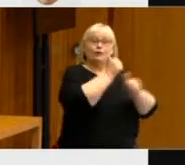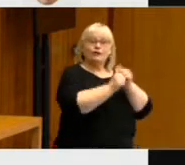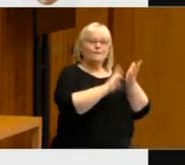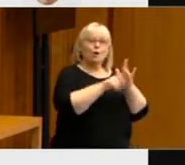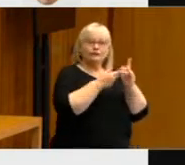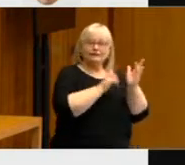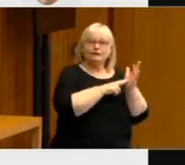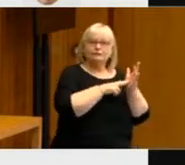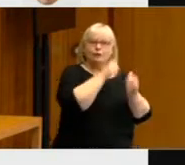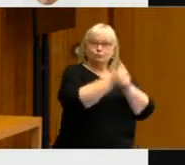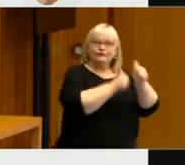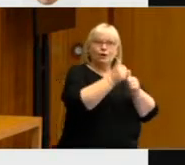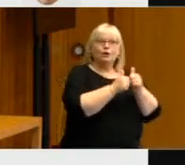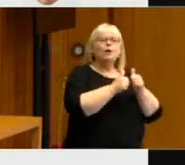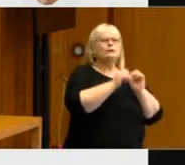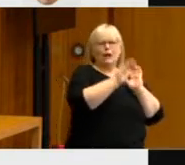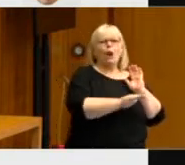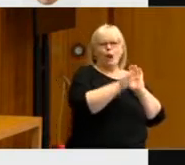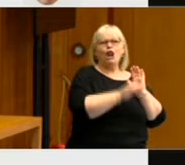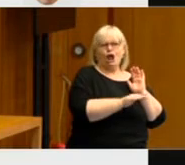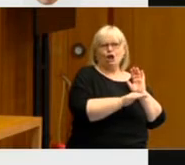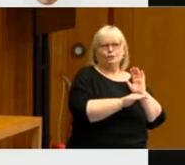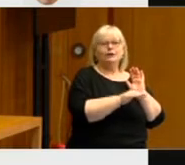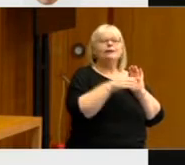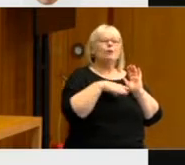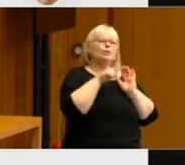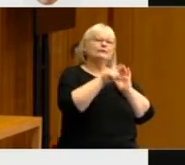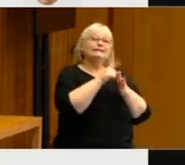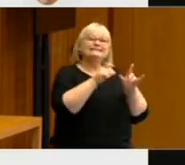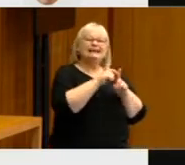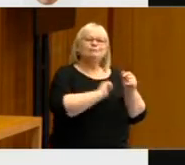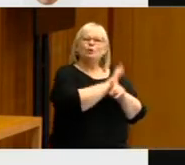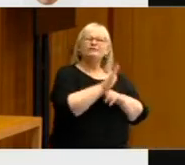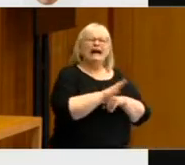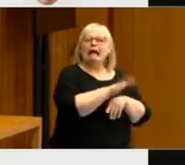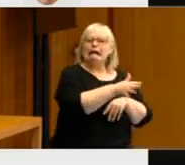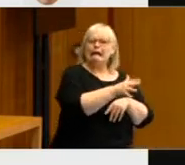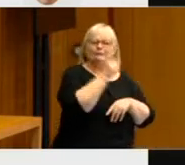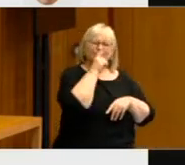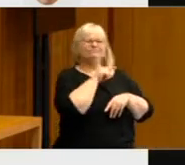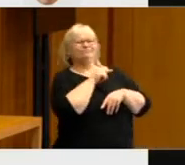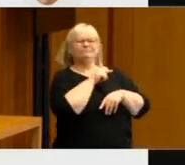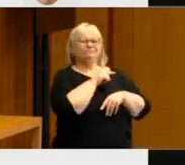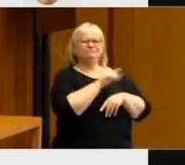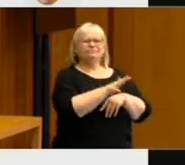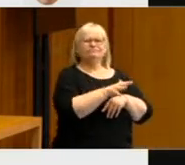exceptionally low as a reflection of his handling of the bushfire crisis last summer. And then